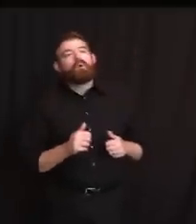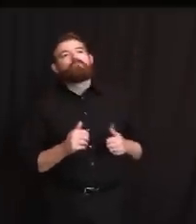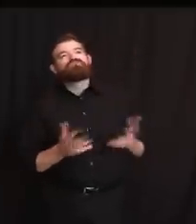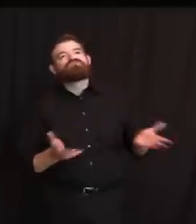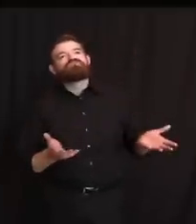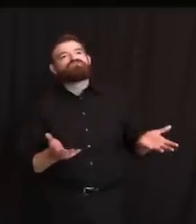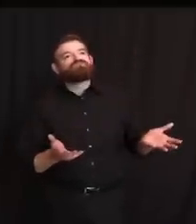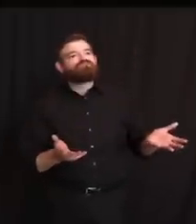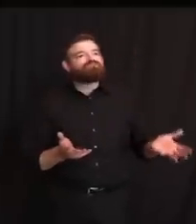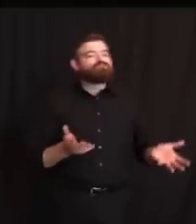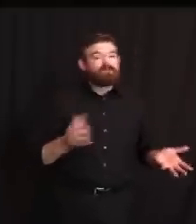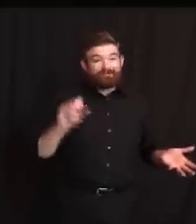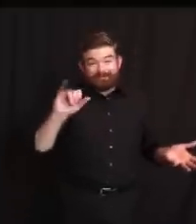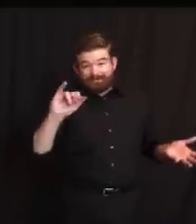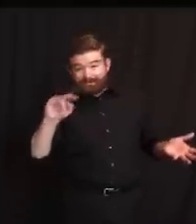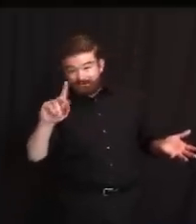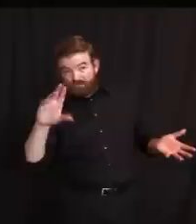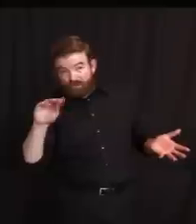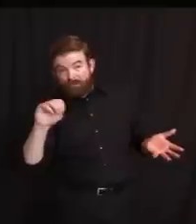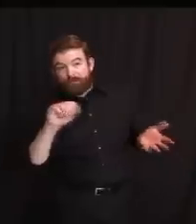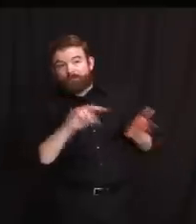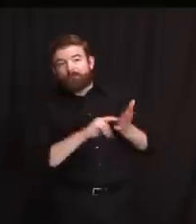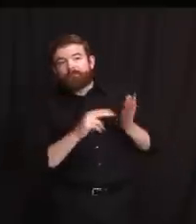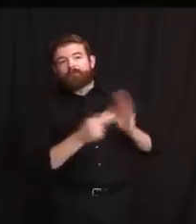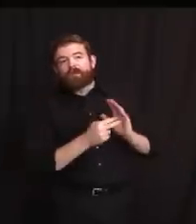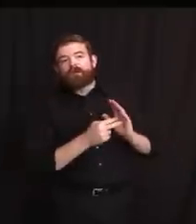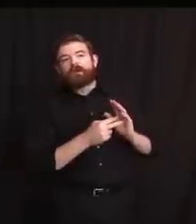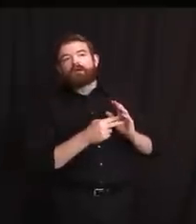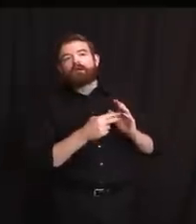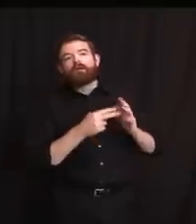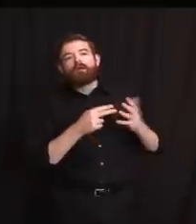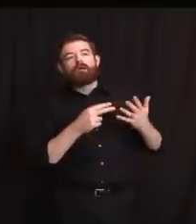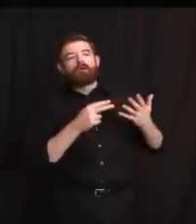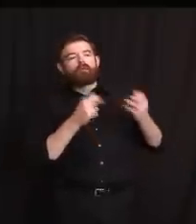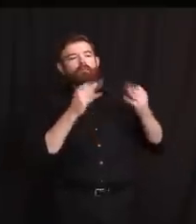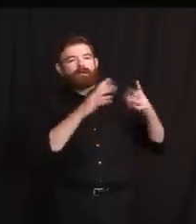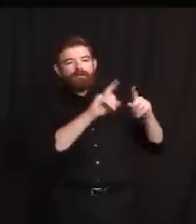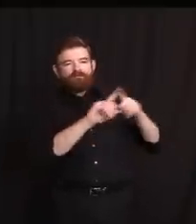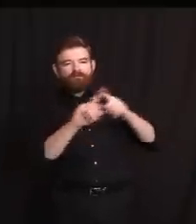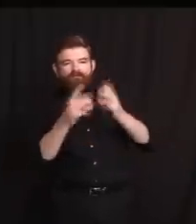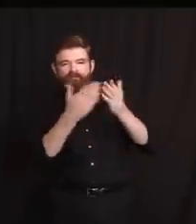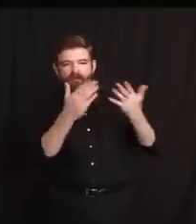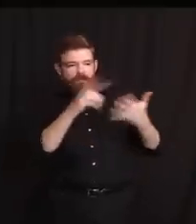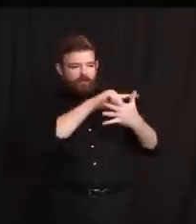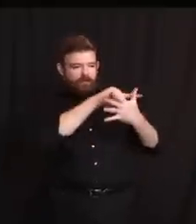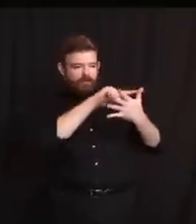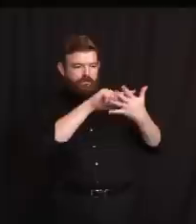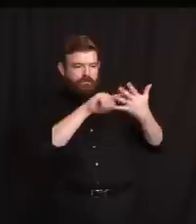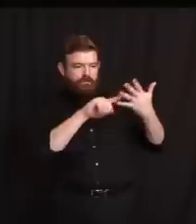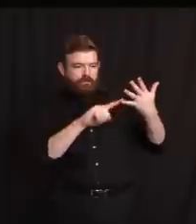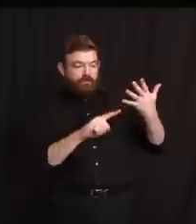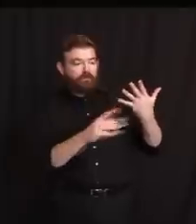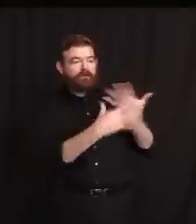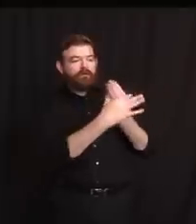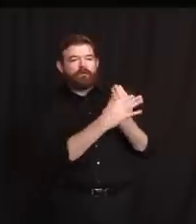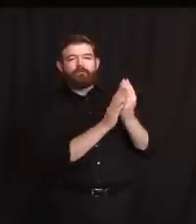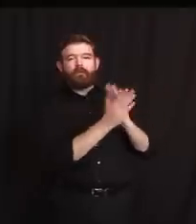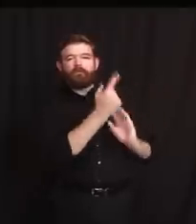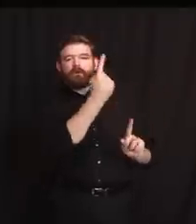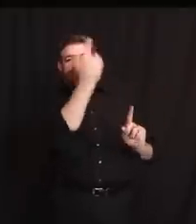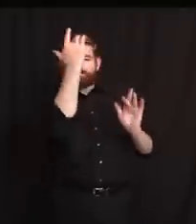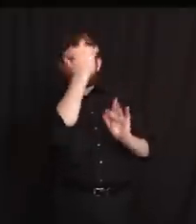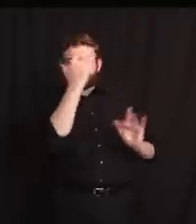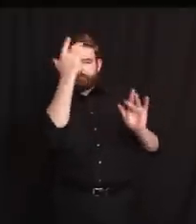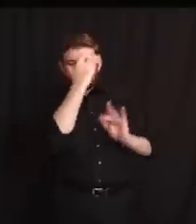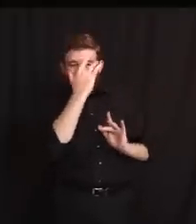constellation of things that, that kind of make up an illness. At this point, I would call it a syndrome as opposed to a disease. But literally, if you ask me